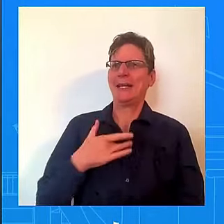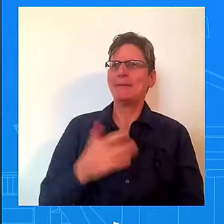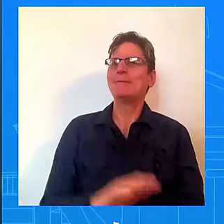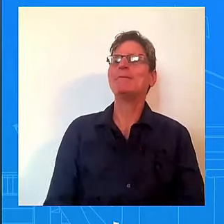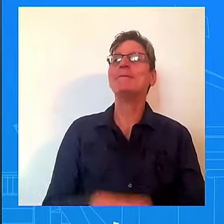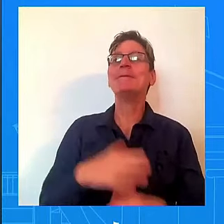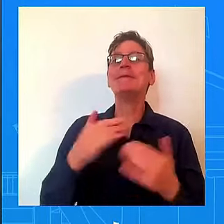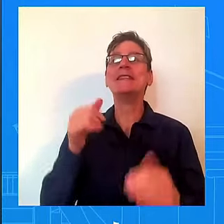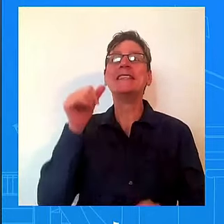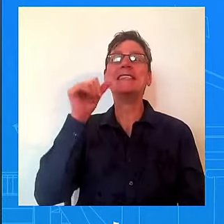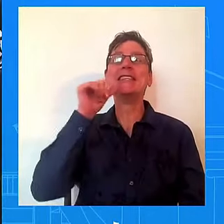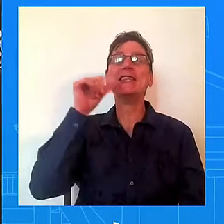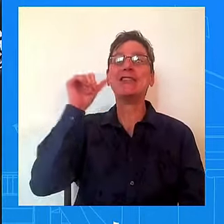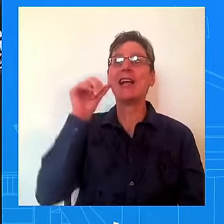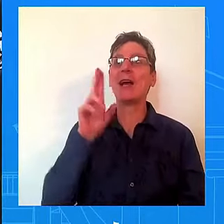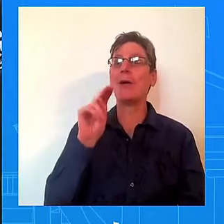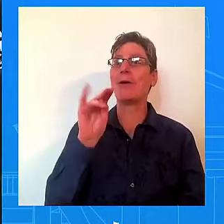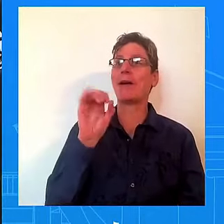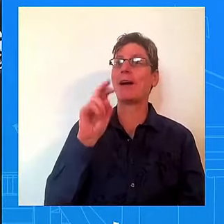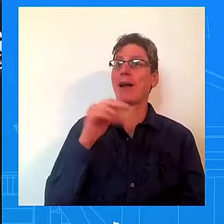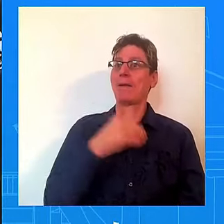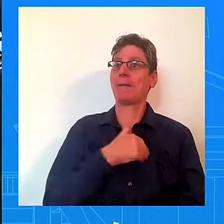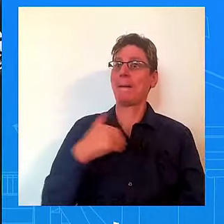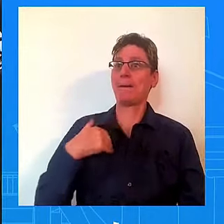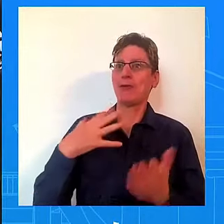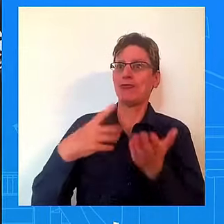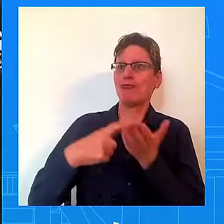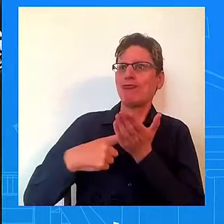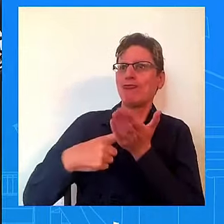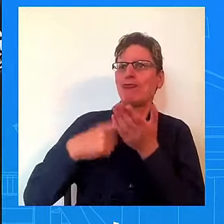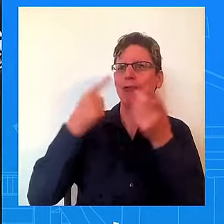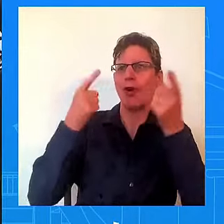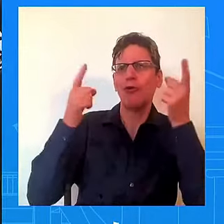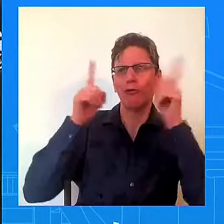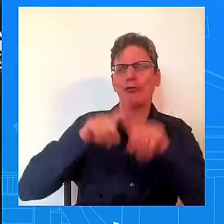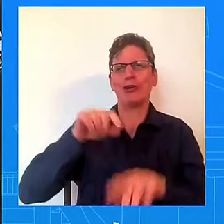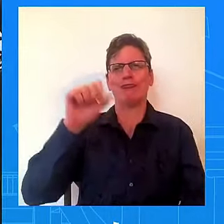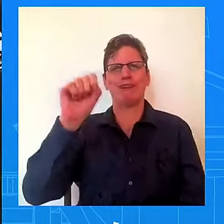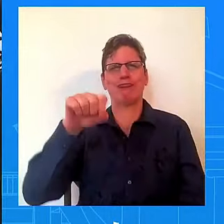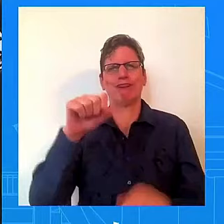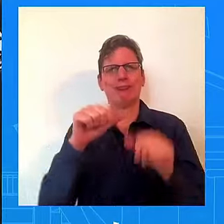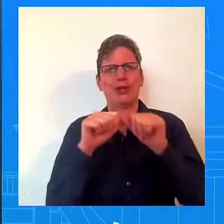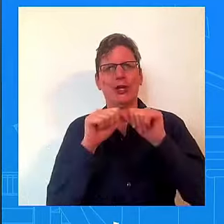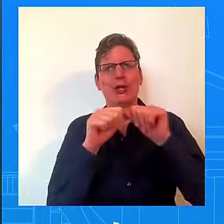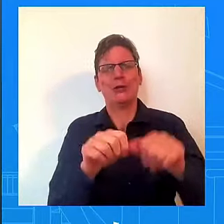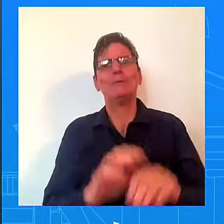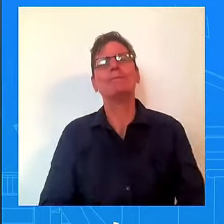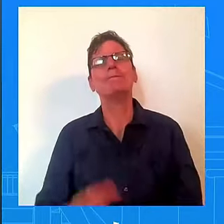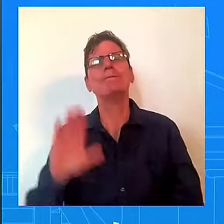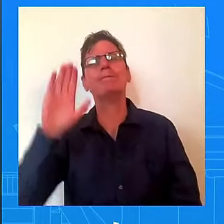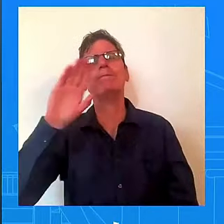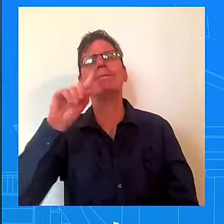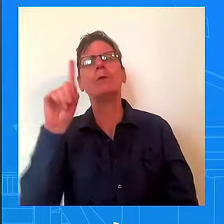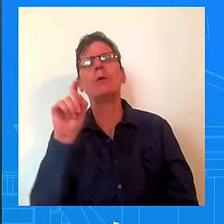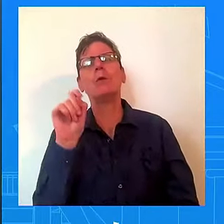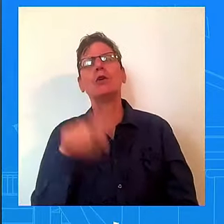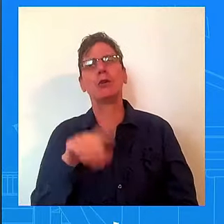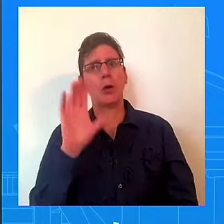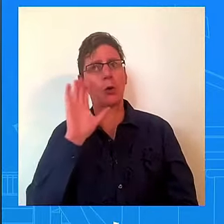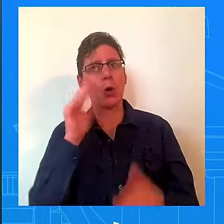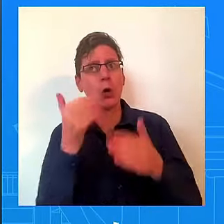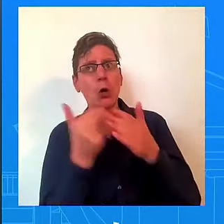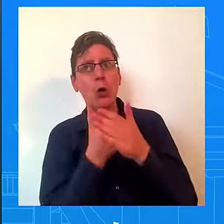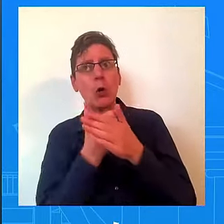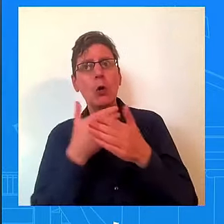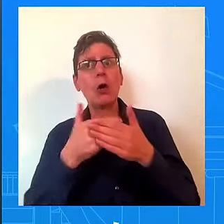those lines. And is the administration going to actively move to block that deal? Well, there's a process underway now that